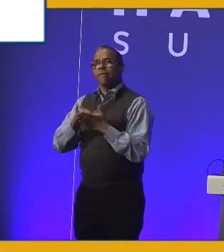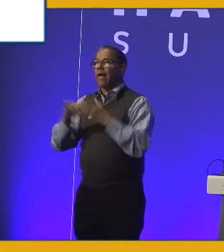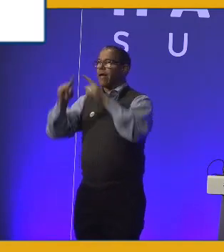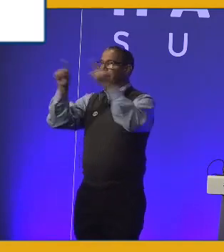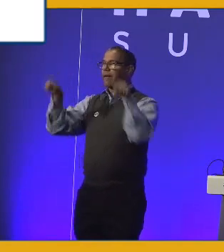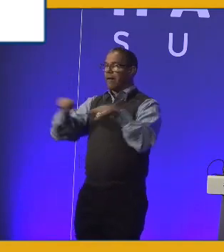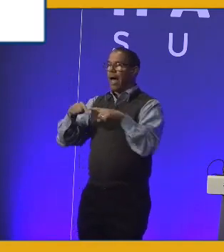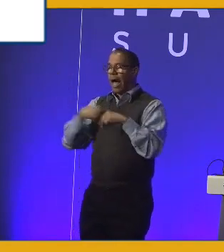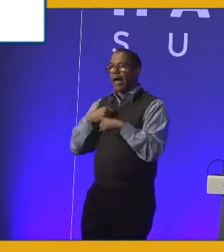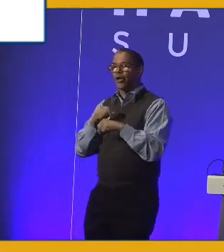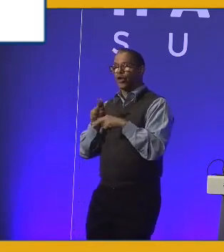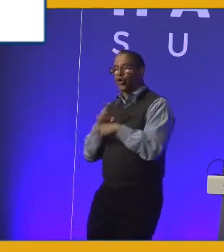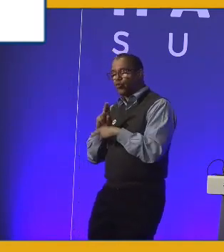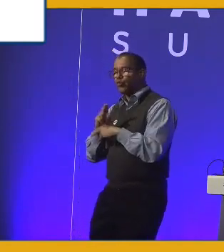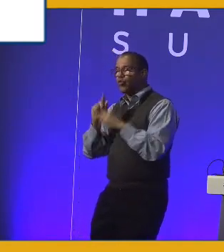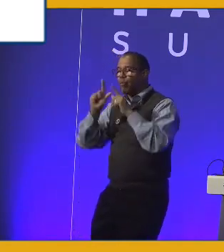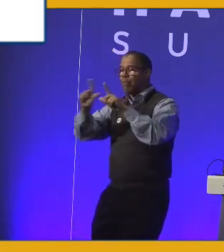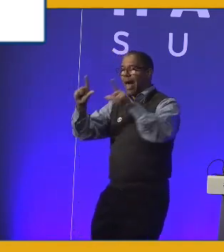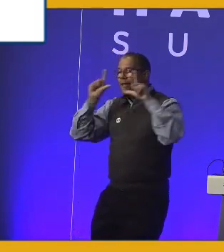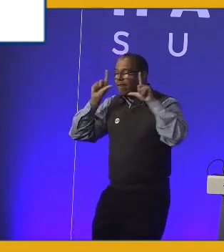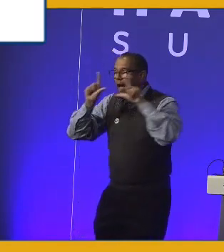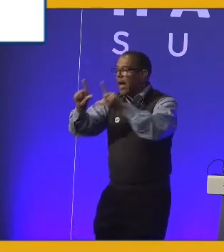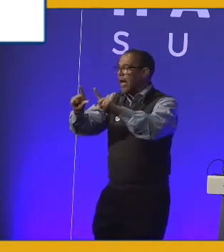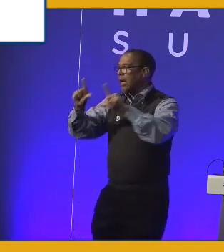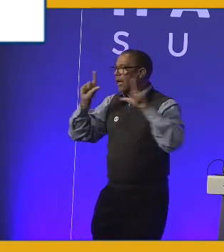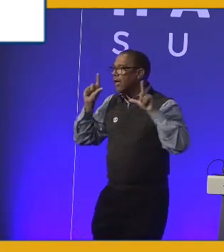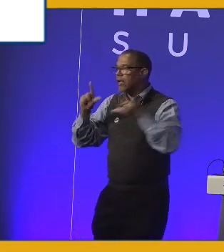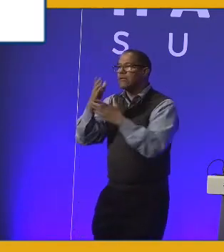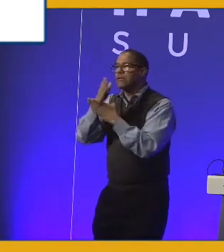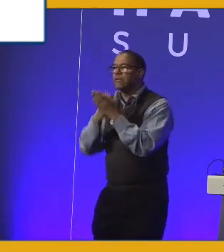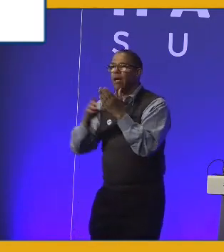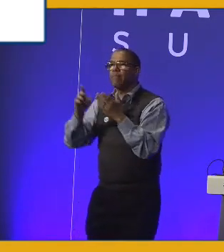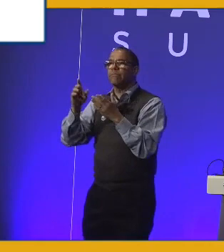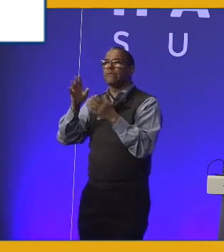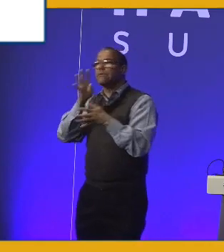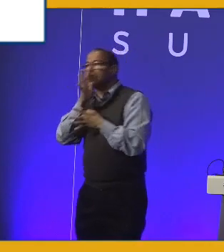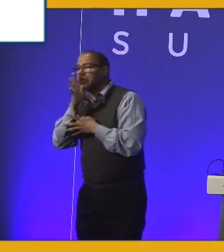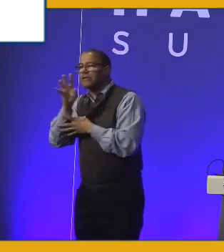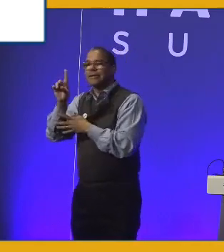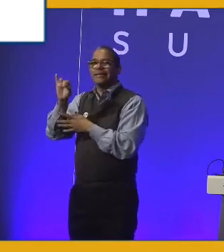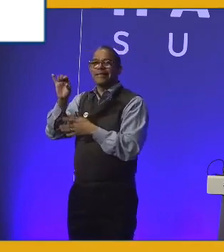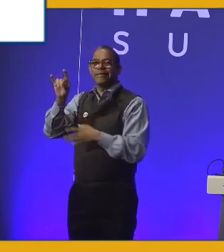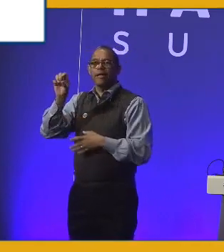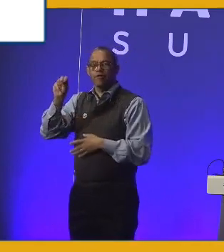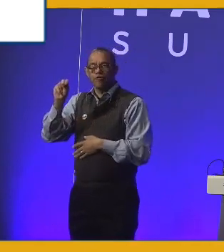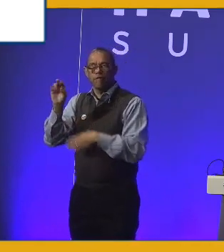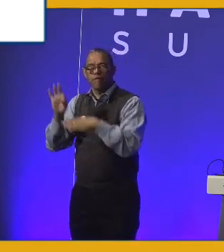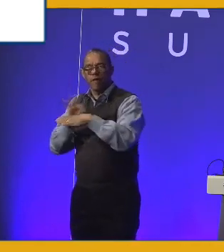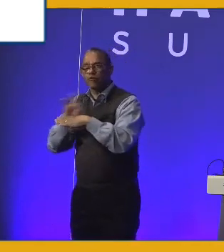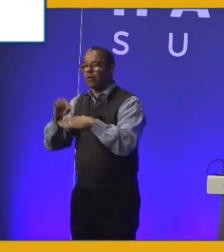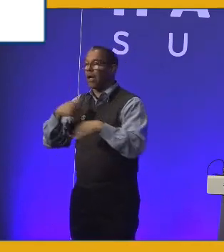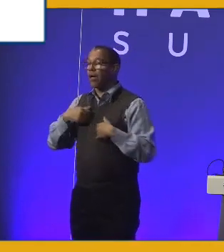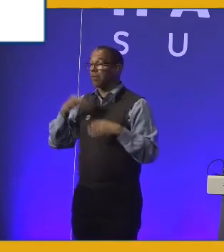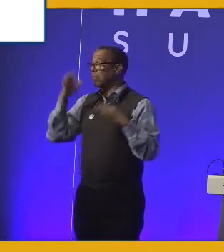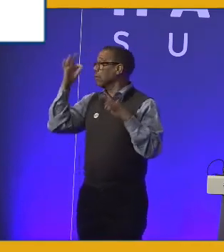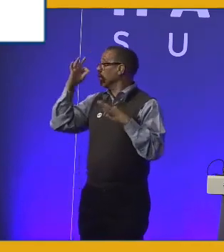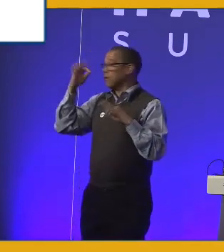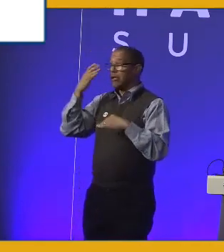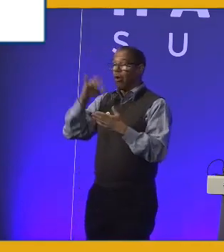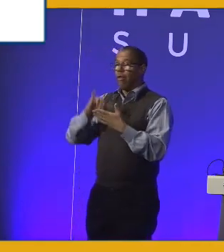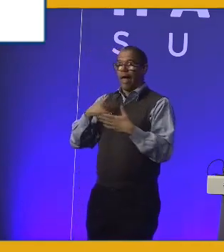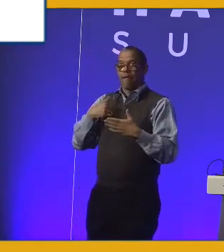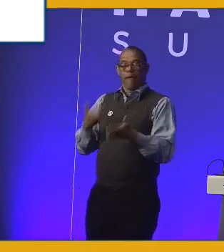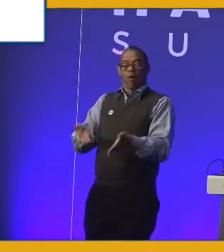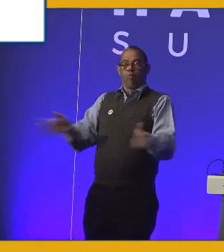magnify. We had some dictation functionality. And I was, I didn't know that that was there.